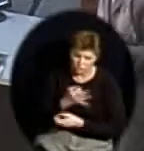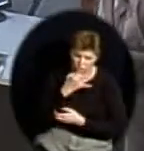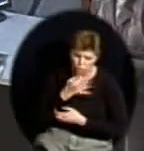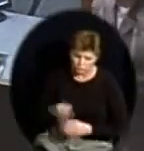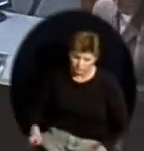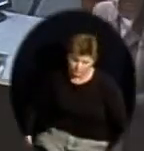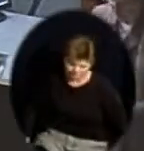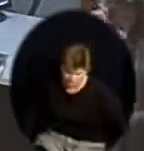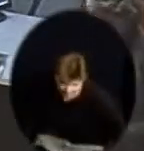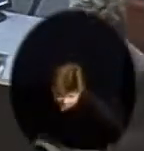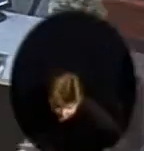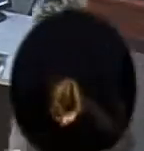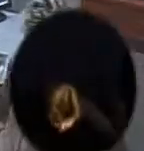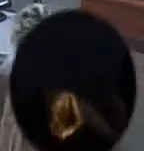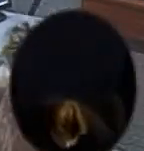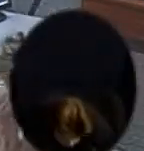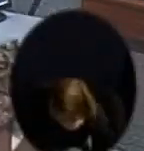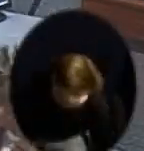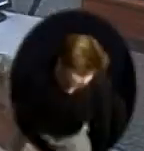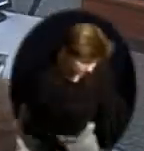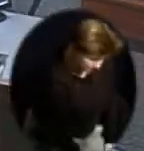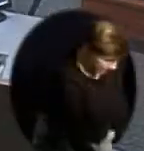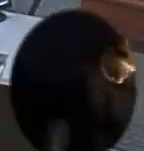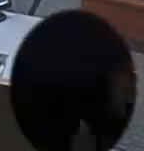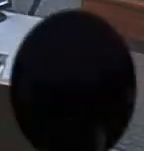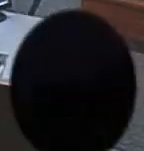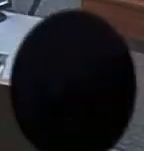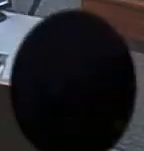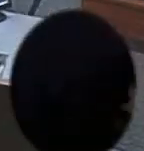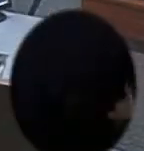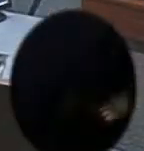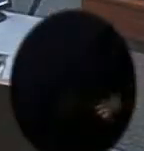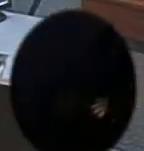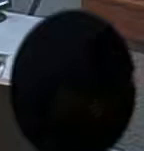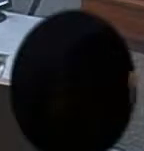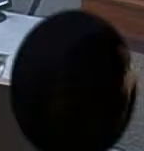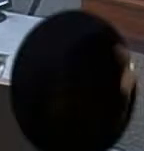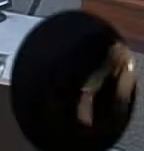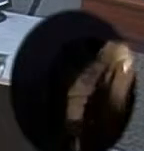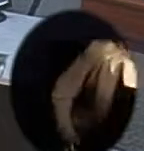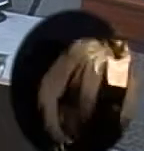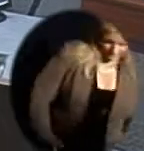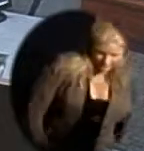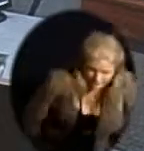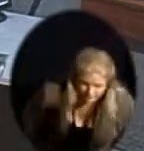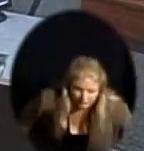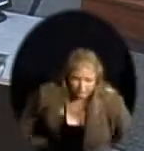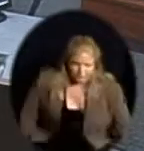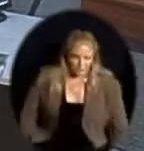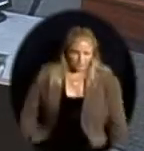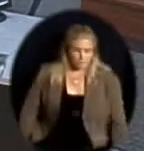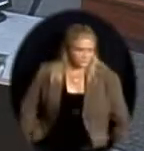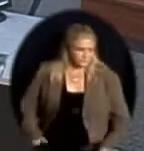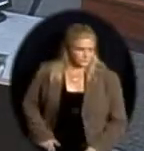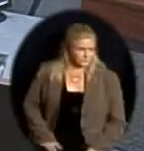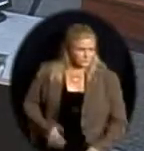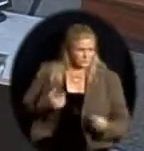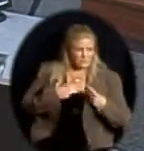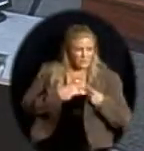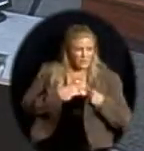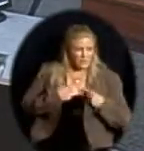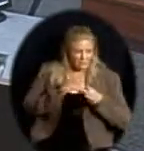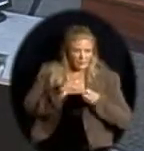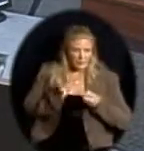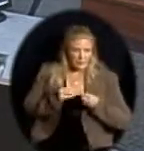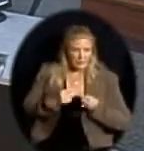Panikowski. Any other comments or questions, board members? Mr. Churchman? Mr. Gilmore, first of all, I agree with your thoughts and those of Mr. Parker as well. I think